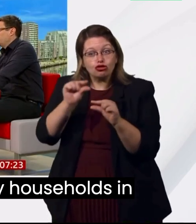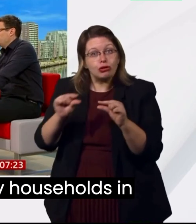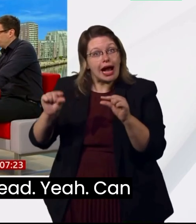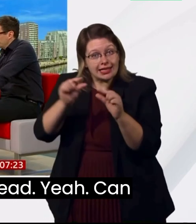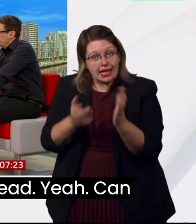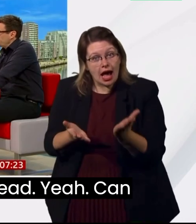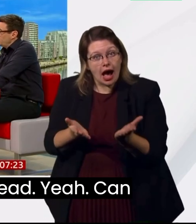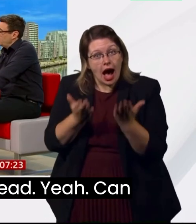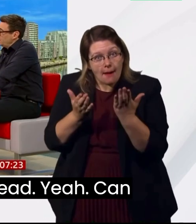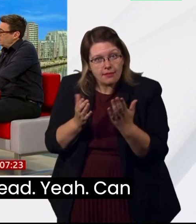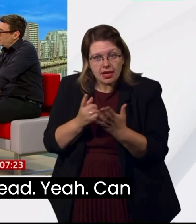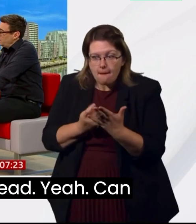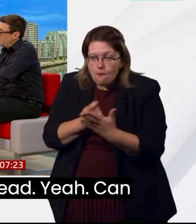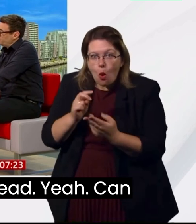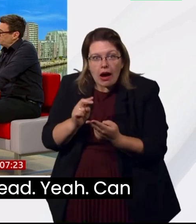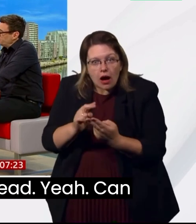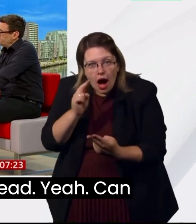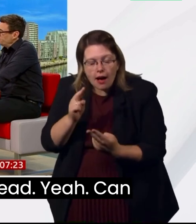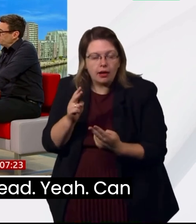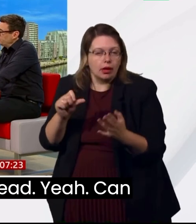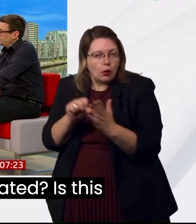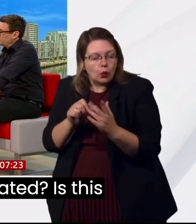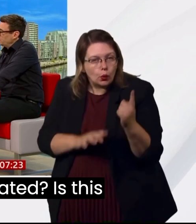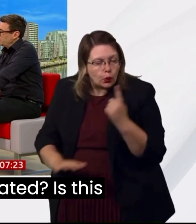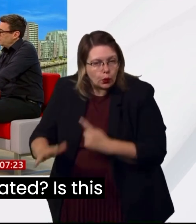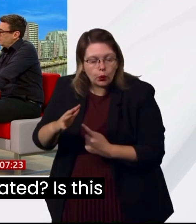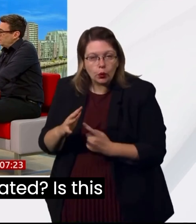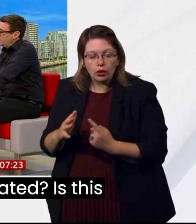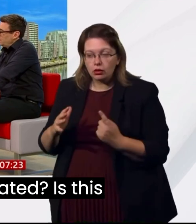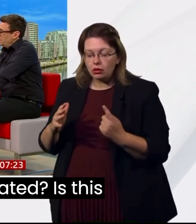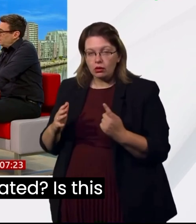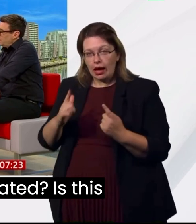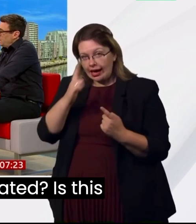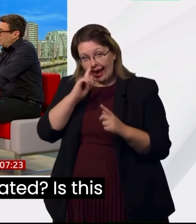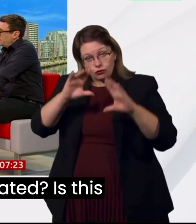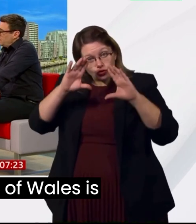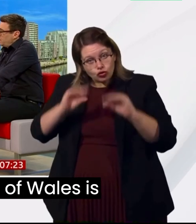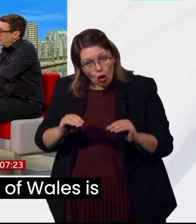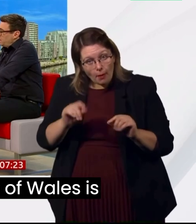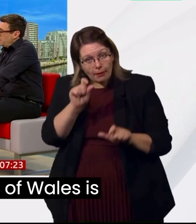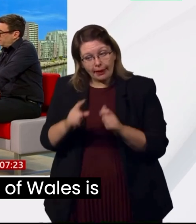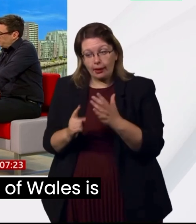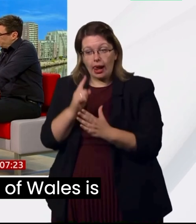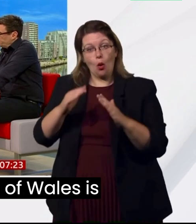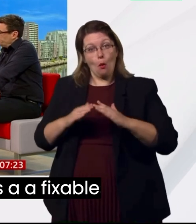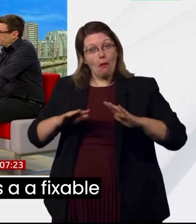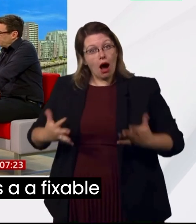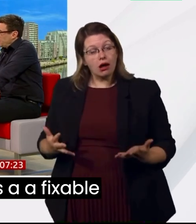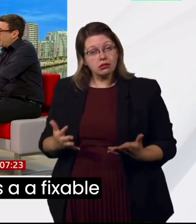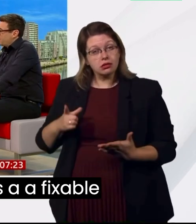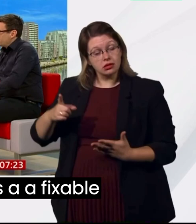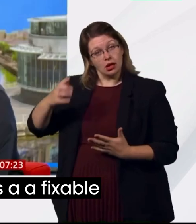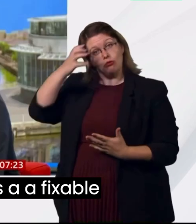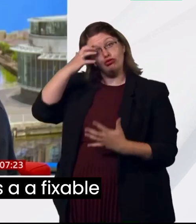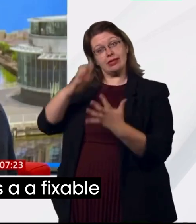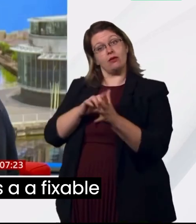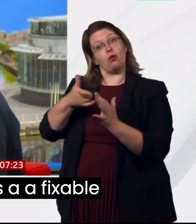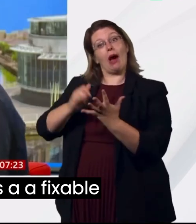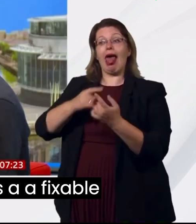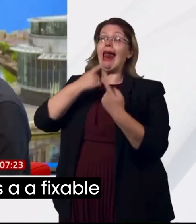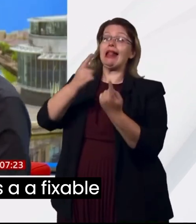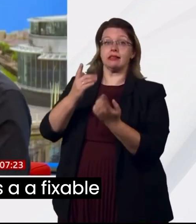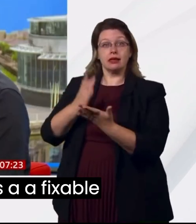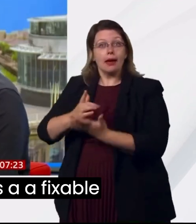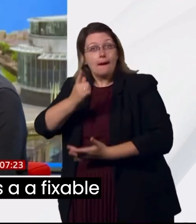many households in the months and years ahead. Can homelessness be eradicated? Is this possible, what the Prince of Wales is suggesting? I think this